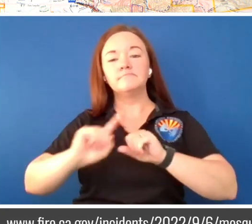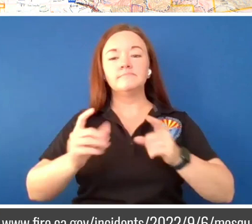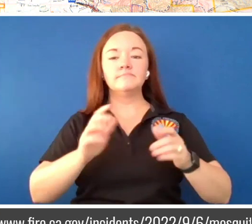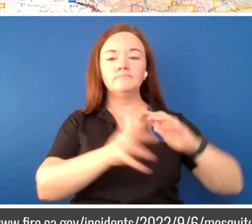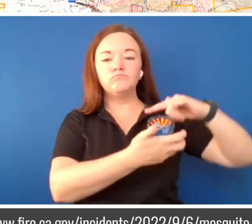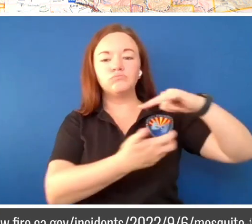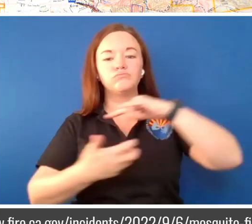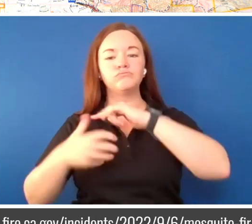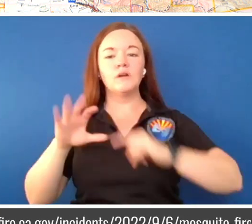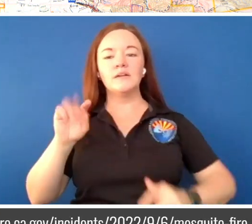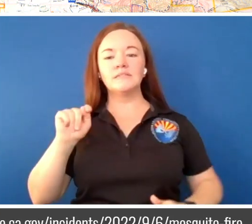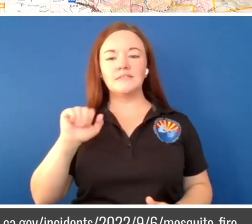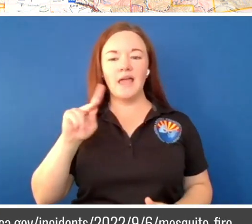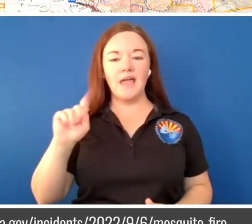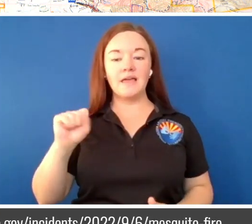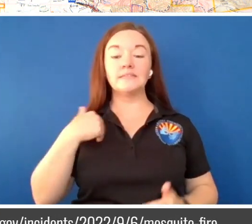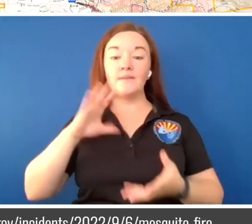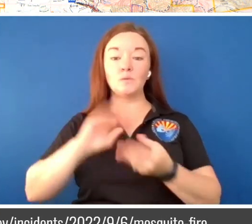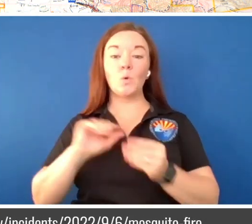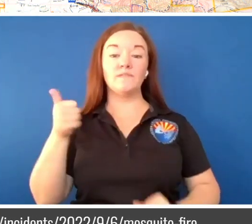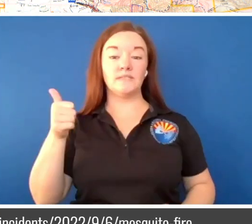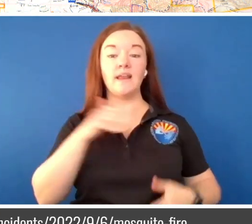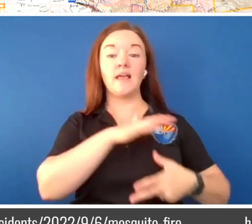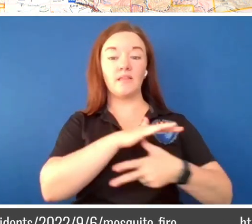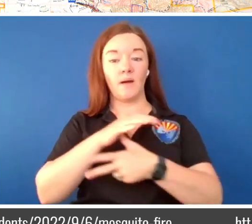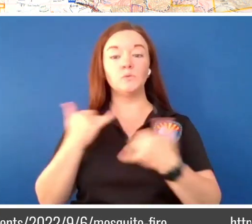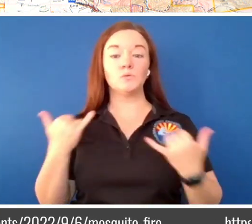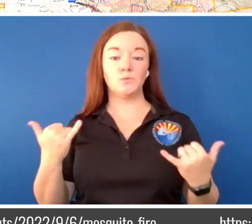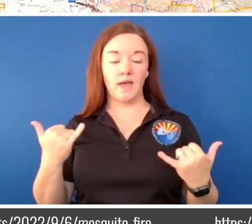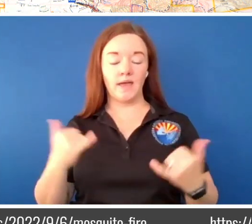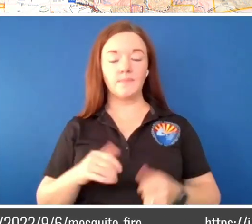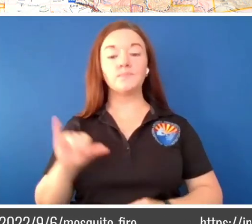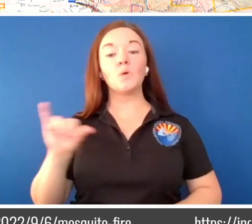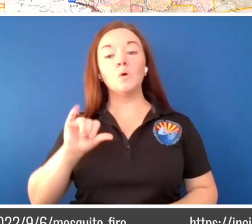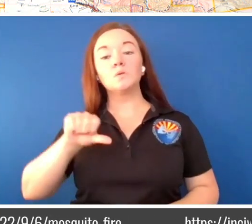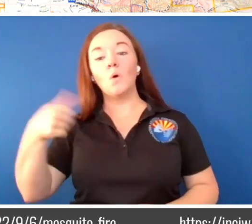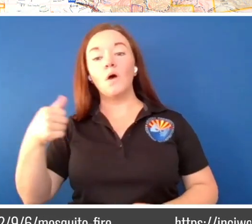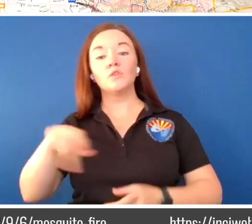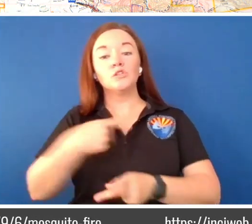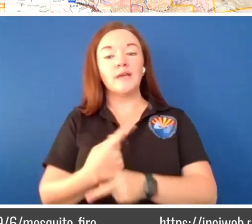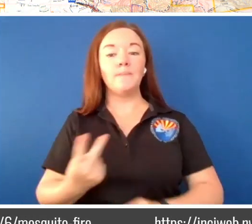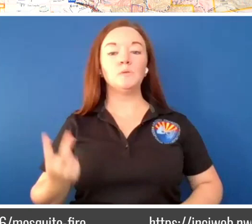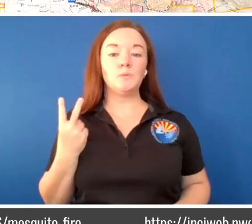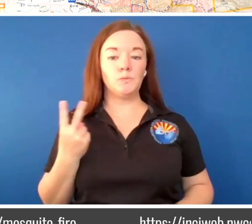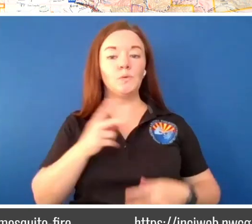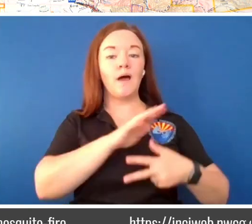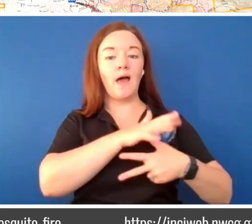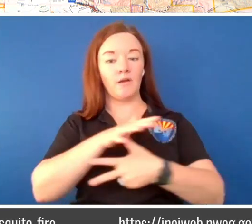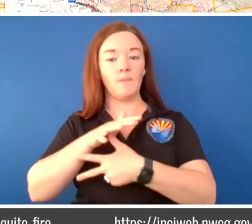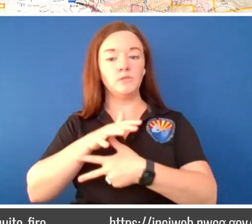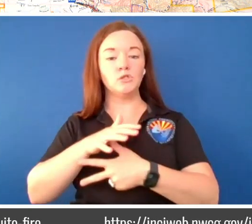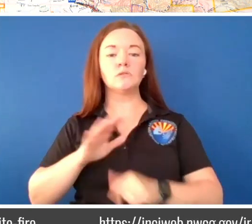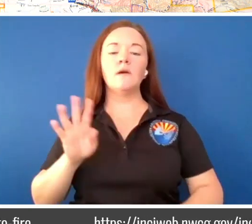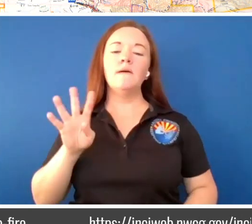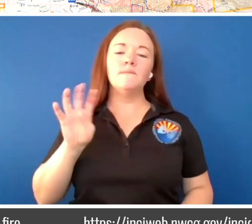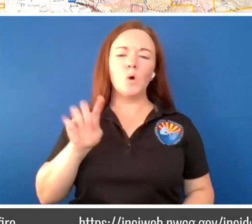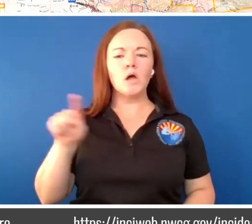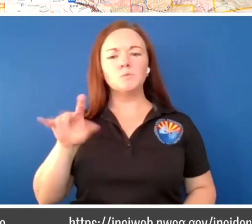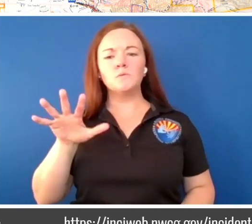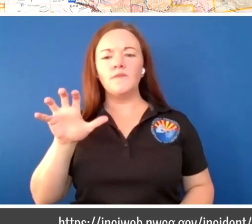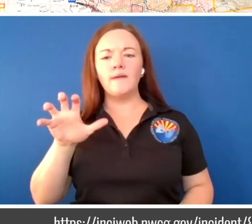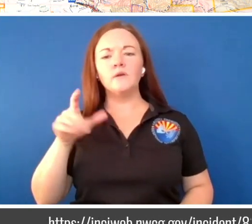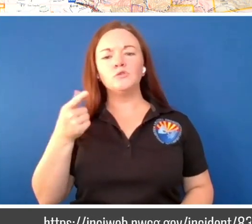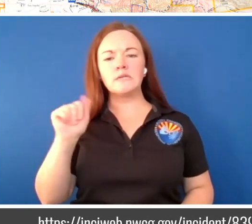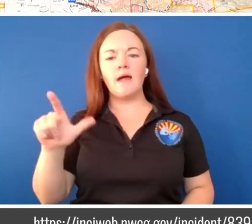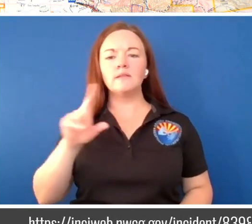and we have a total of 10 today. We also have Type 2 helicopters. Those are carrying about 400 to 500 gallons of water.